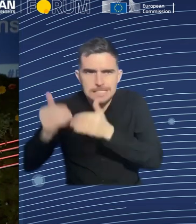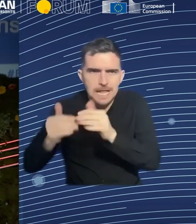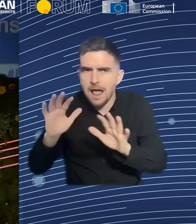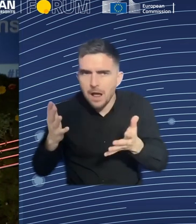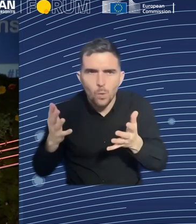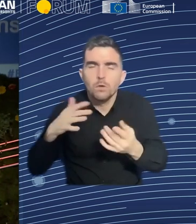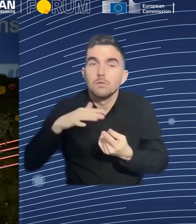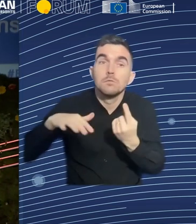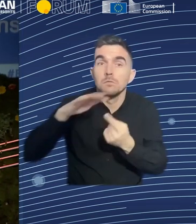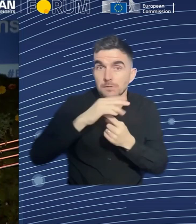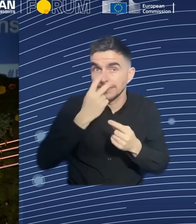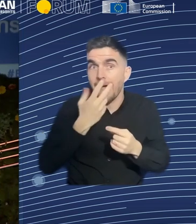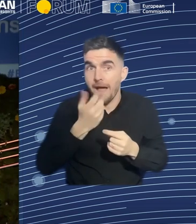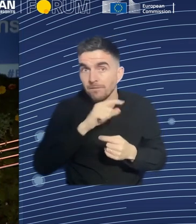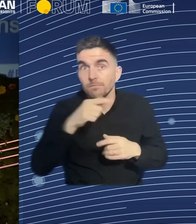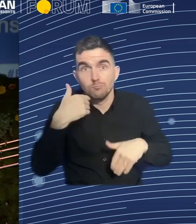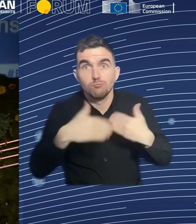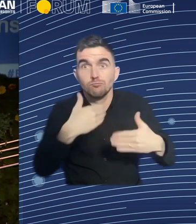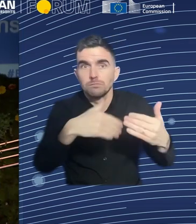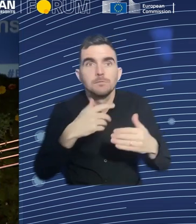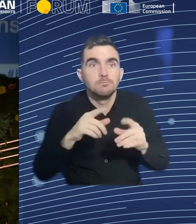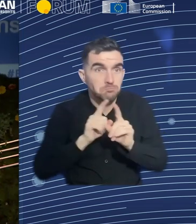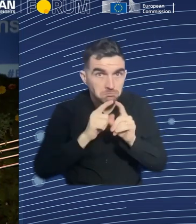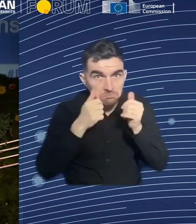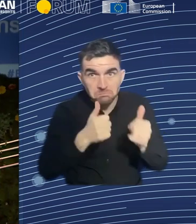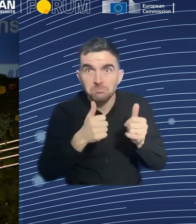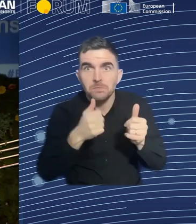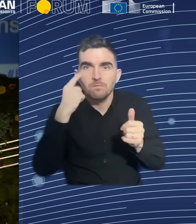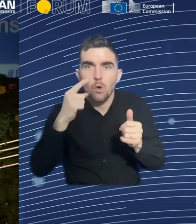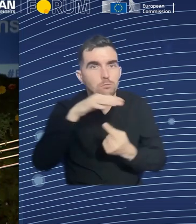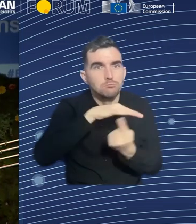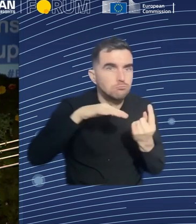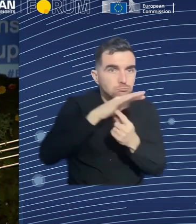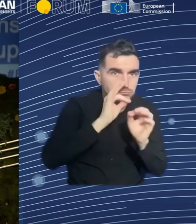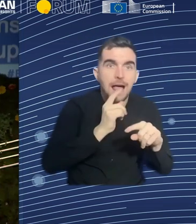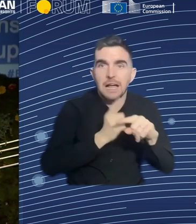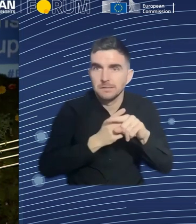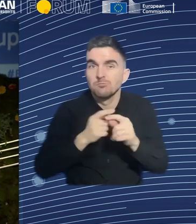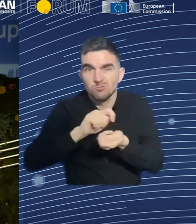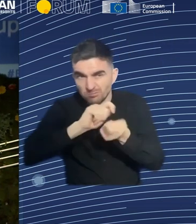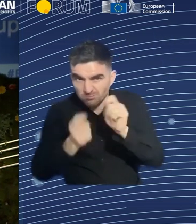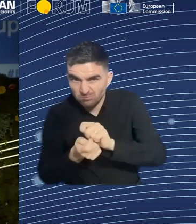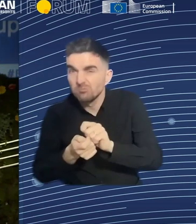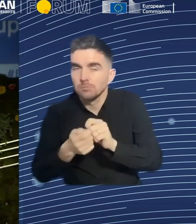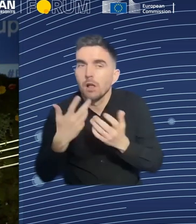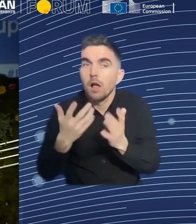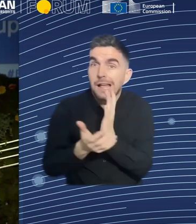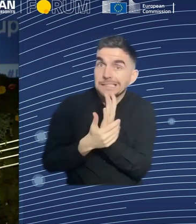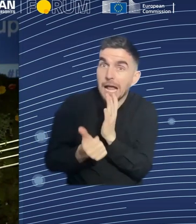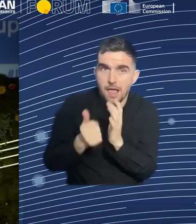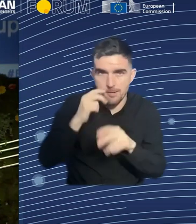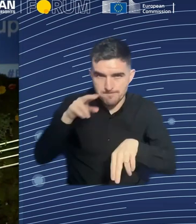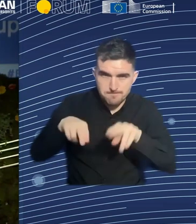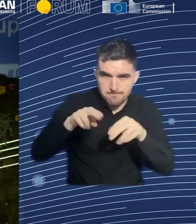requirements. So it's a huge uptake for a small business. And we look at it from the perspective of the small